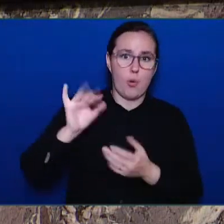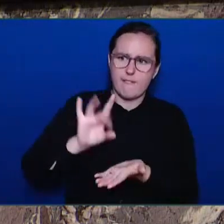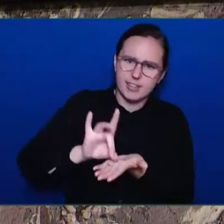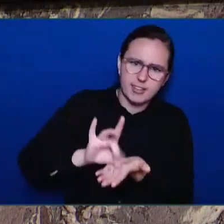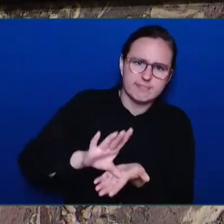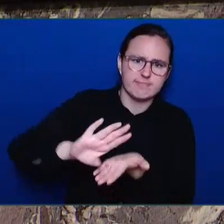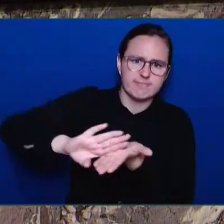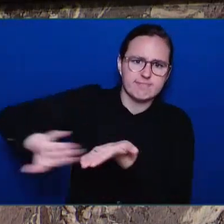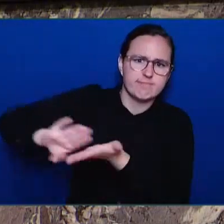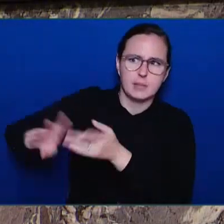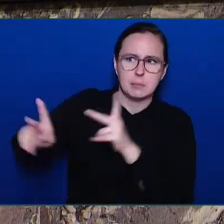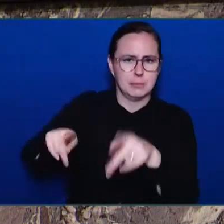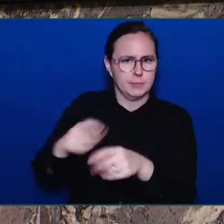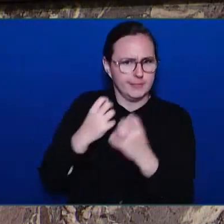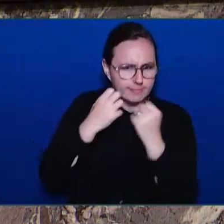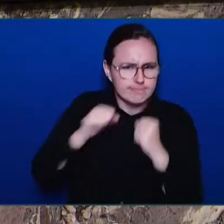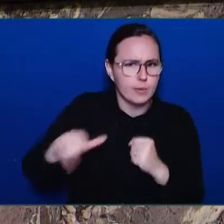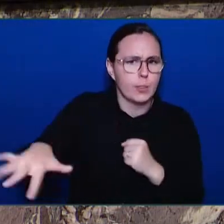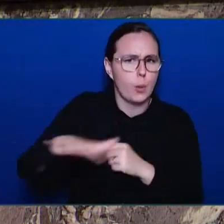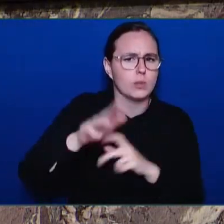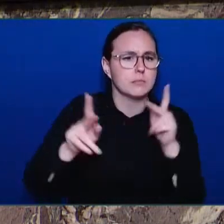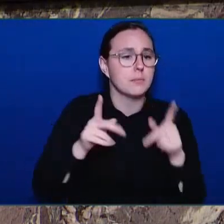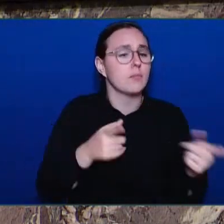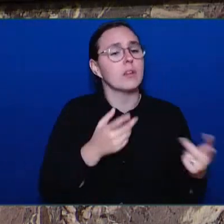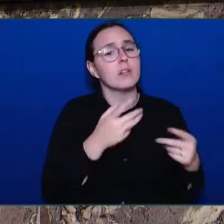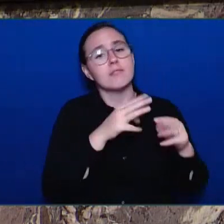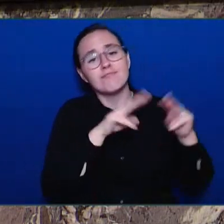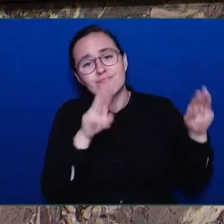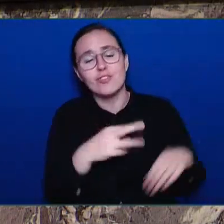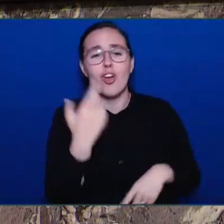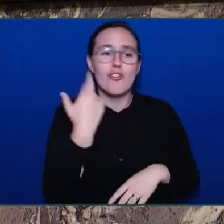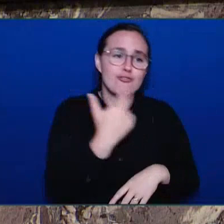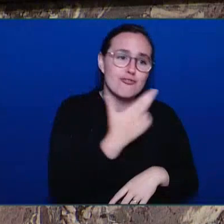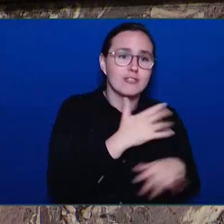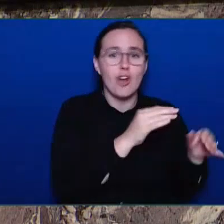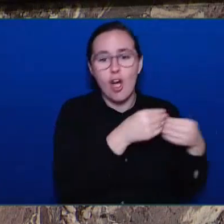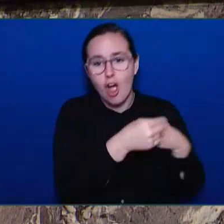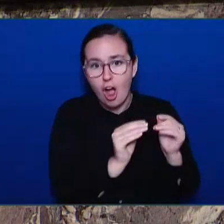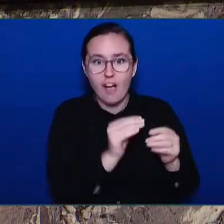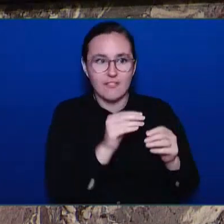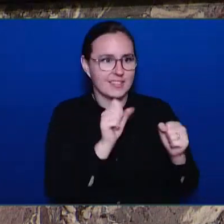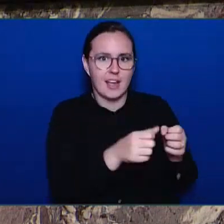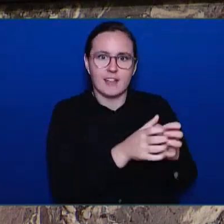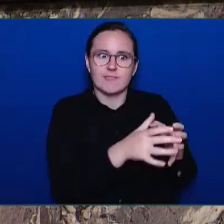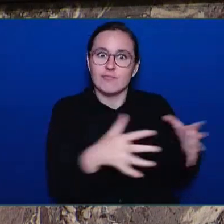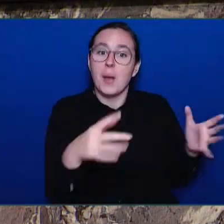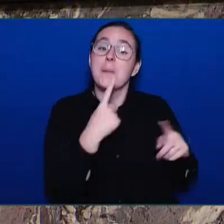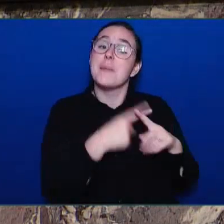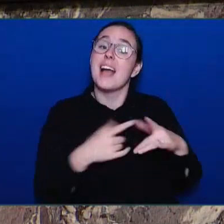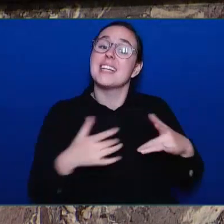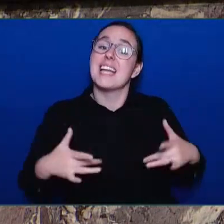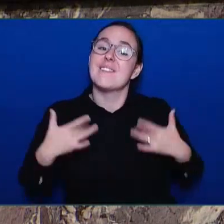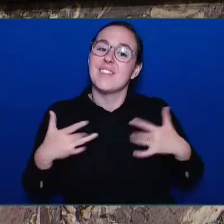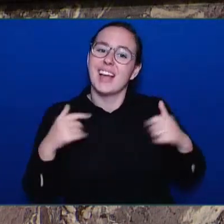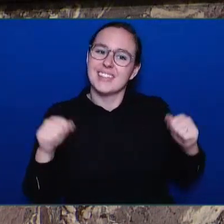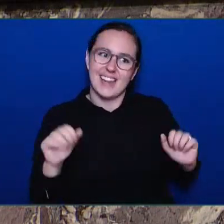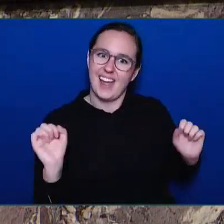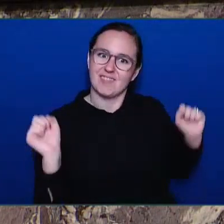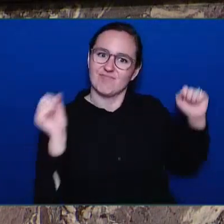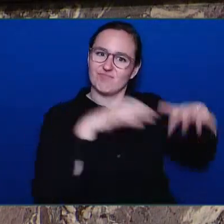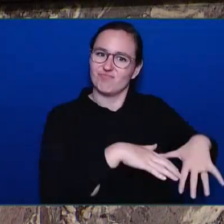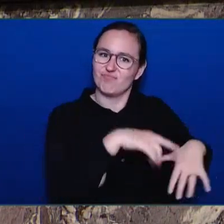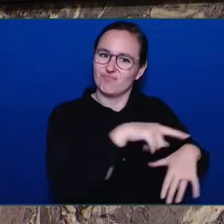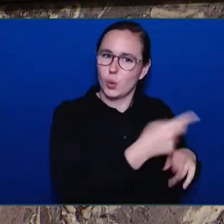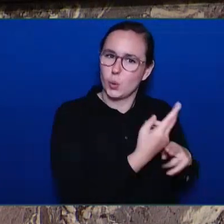and event hosting opportunities. So this is where you come in. Hope Station is a finalist